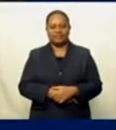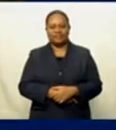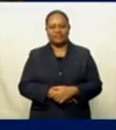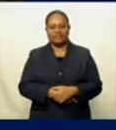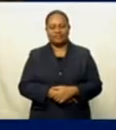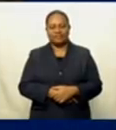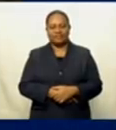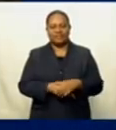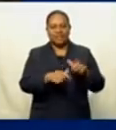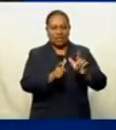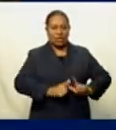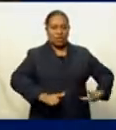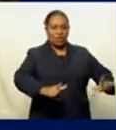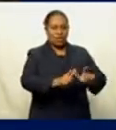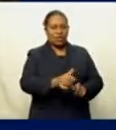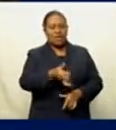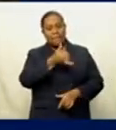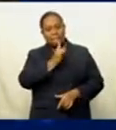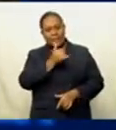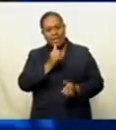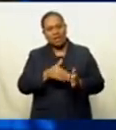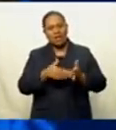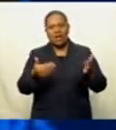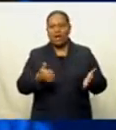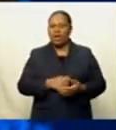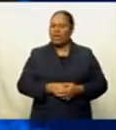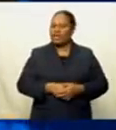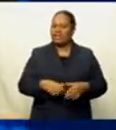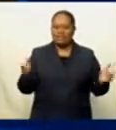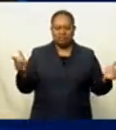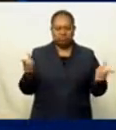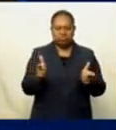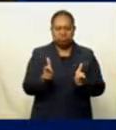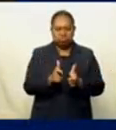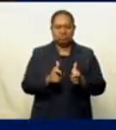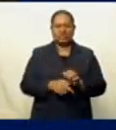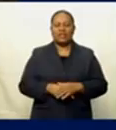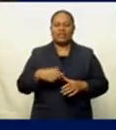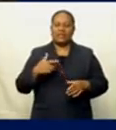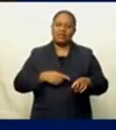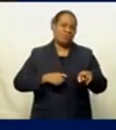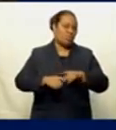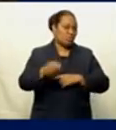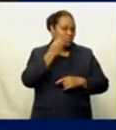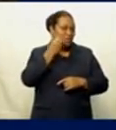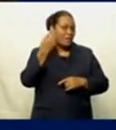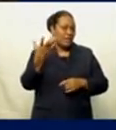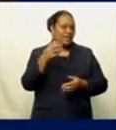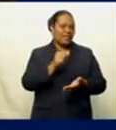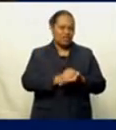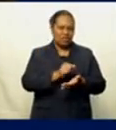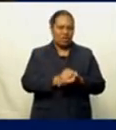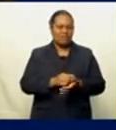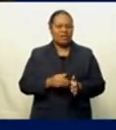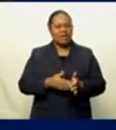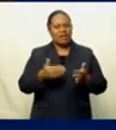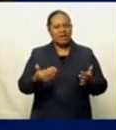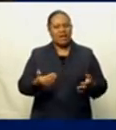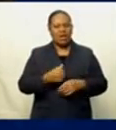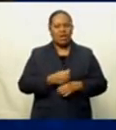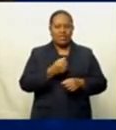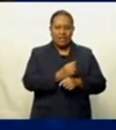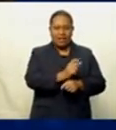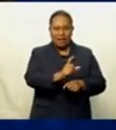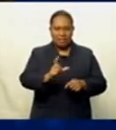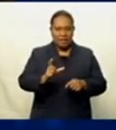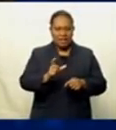Local beer has been running out of stock in many shops and supermarket chains as Paradise Beverages has been closed for production